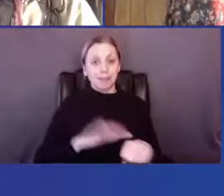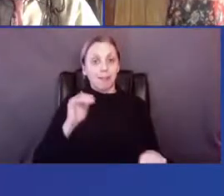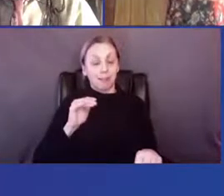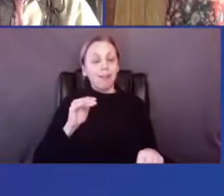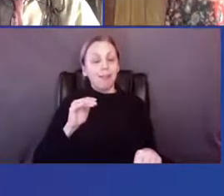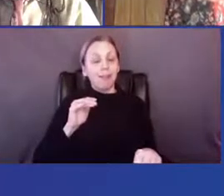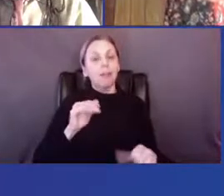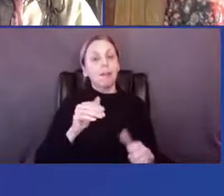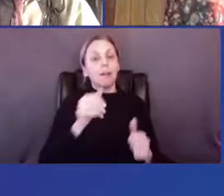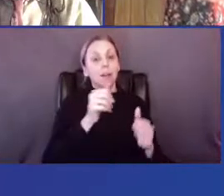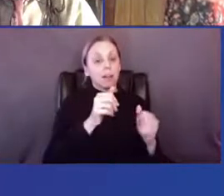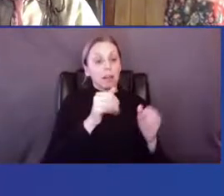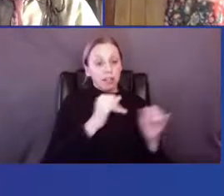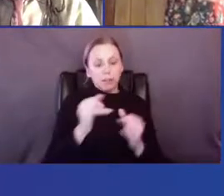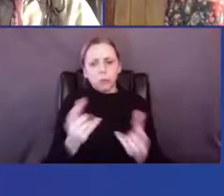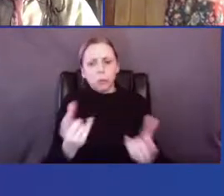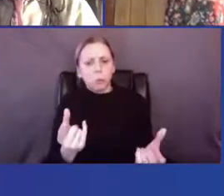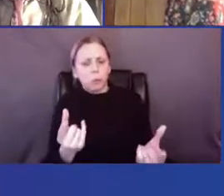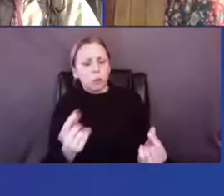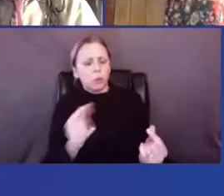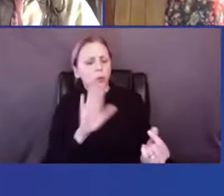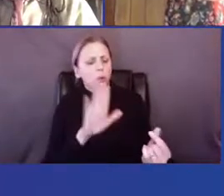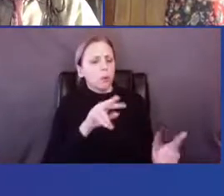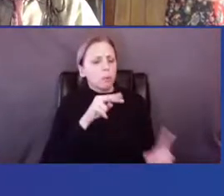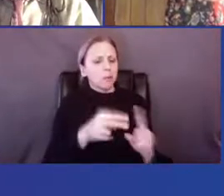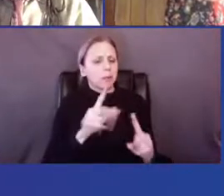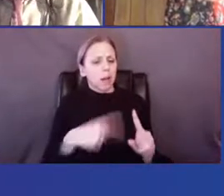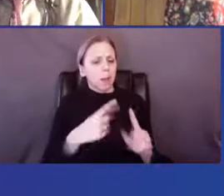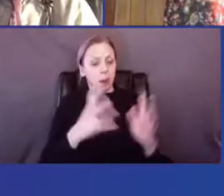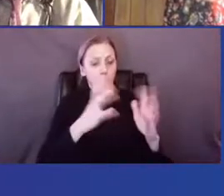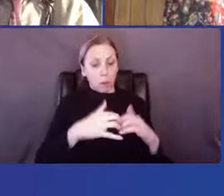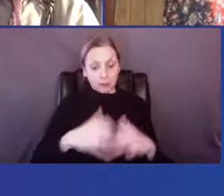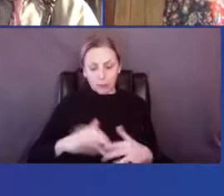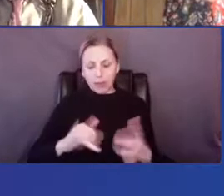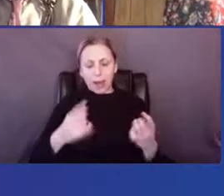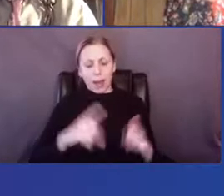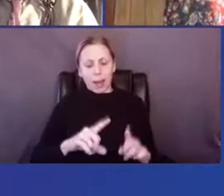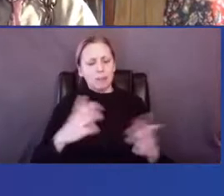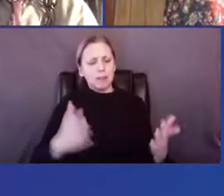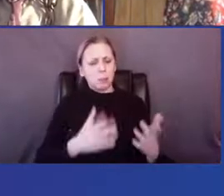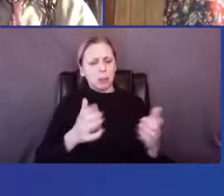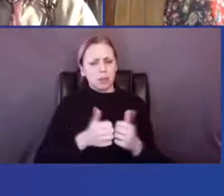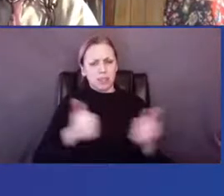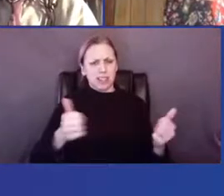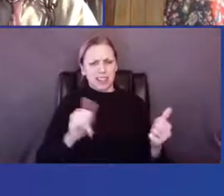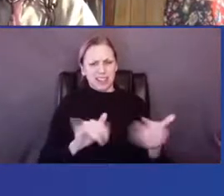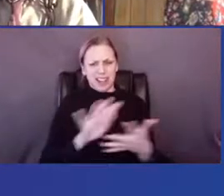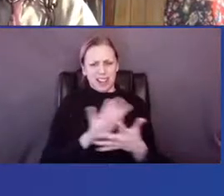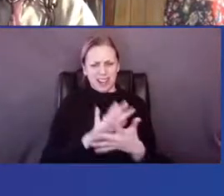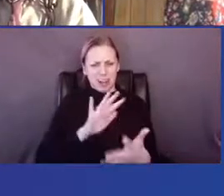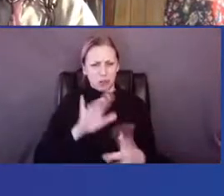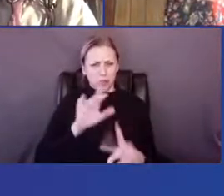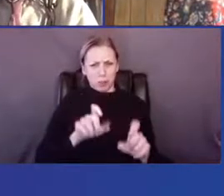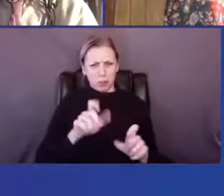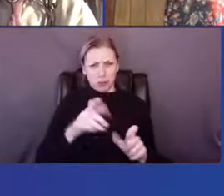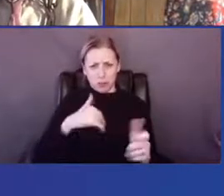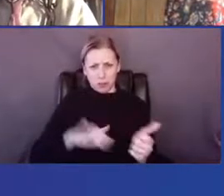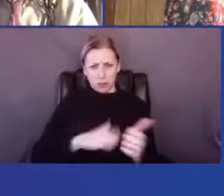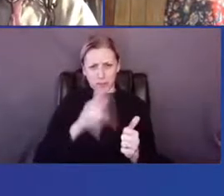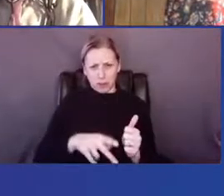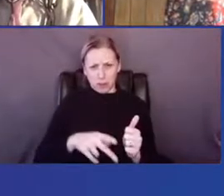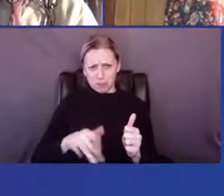where each of you might stand on when breakdowns happen, what are they breaking open? Is that too abstract a question? Anyone have a follow-up?